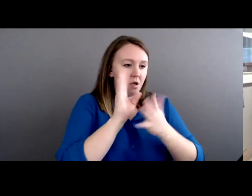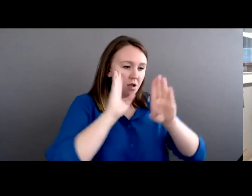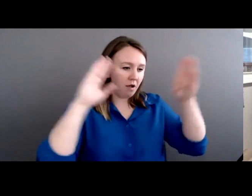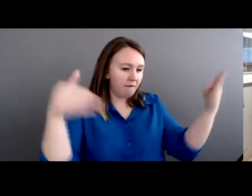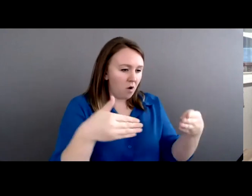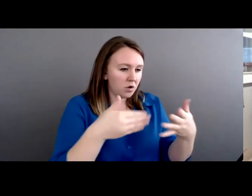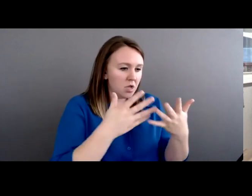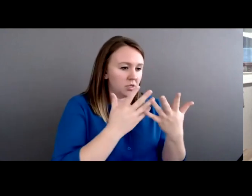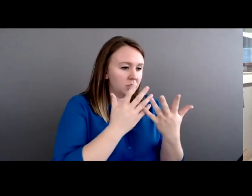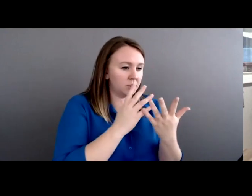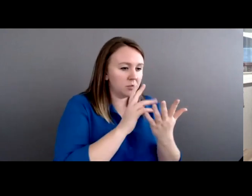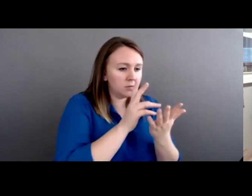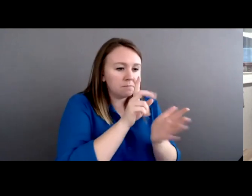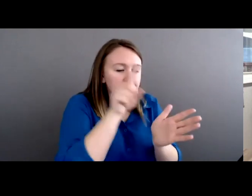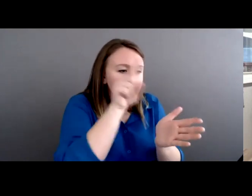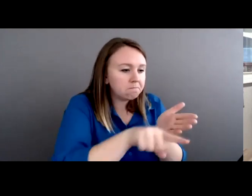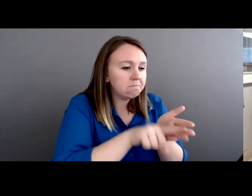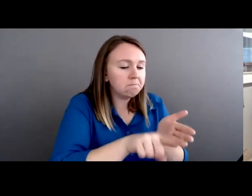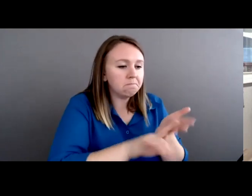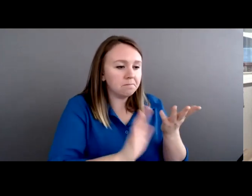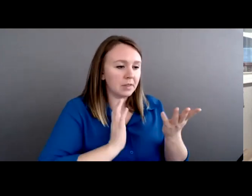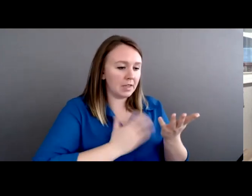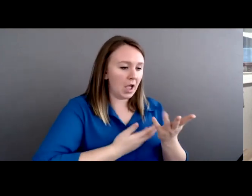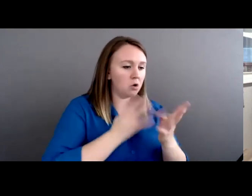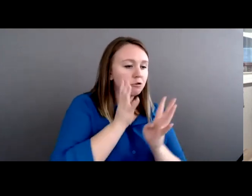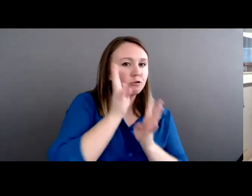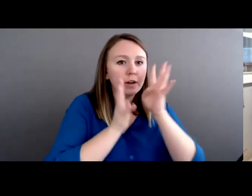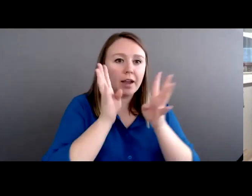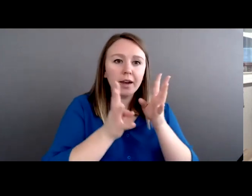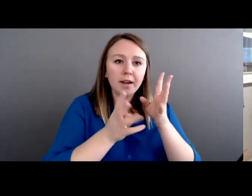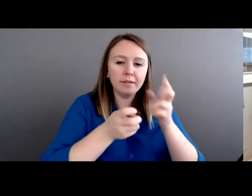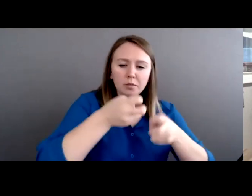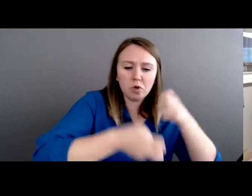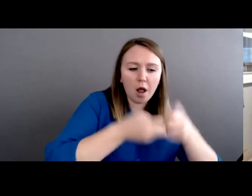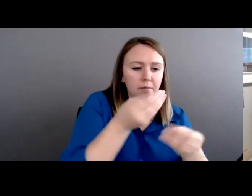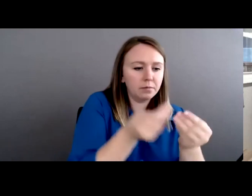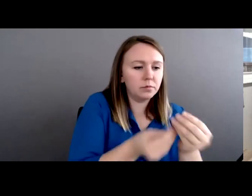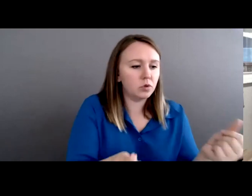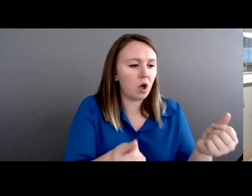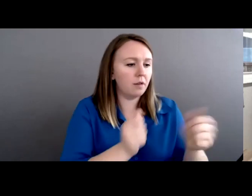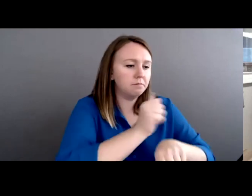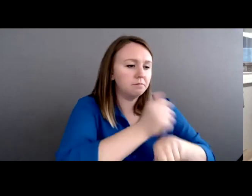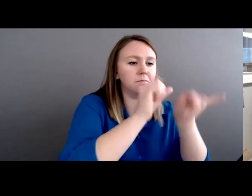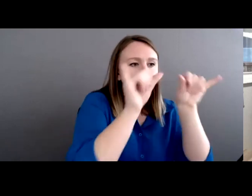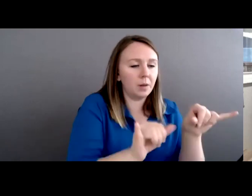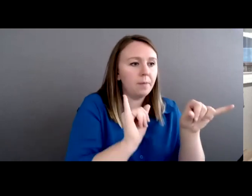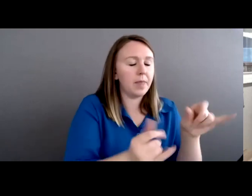problem-solving ability to have systems that will really work and make a difference for our community.